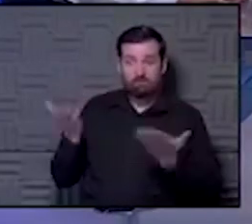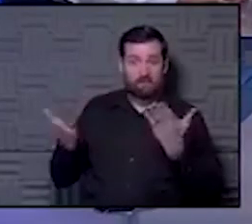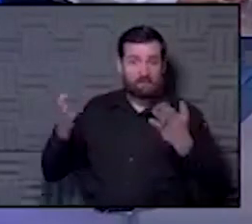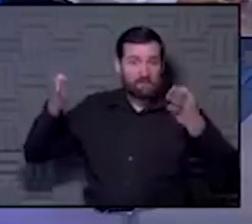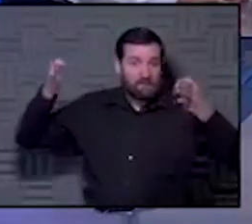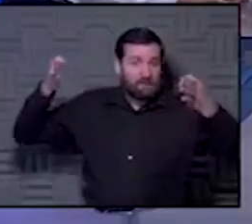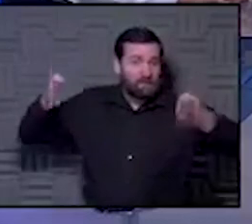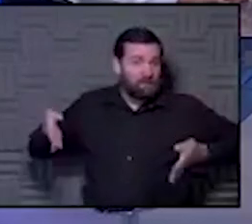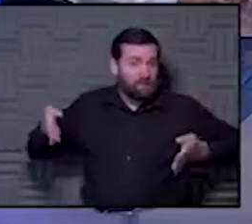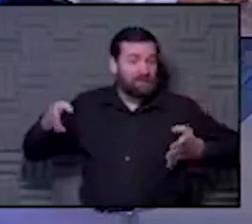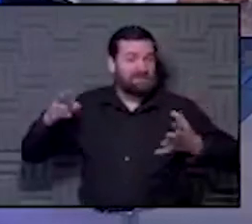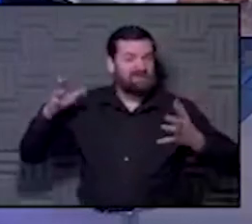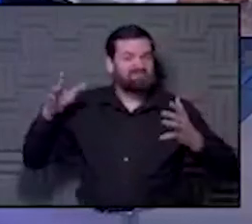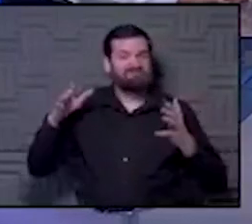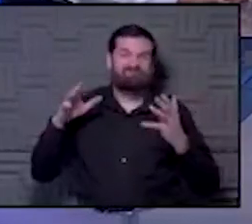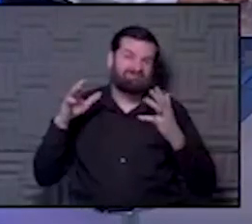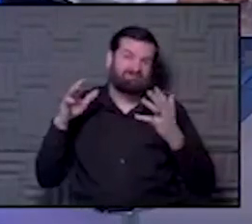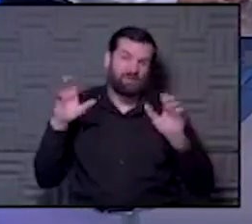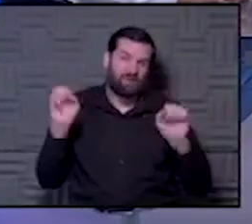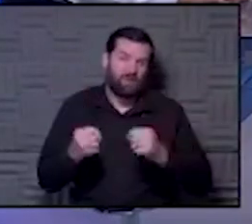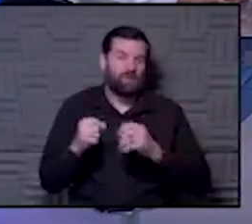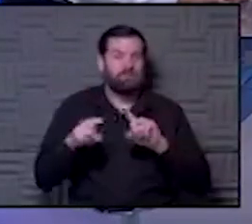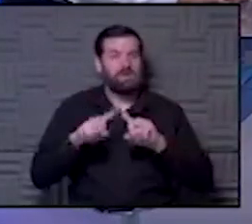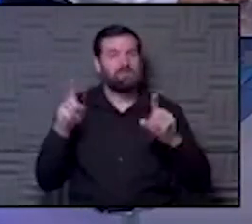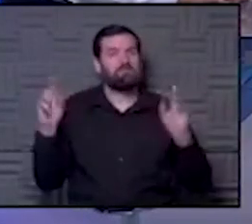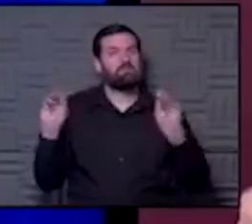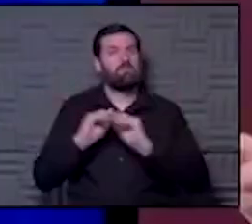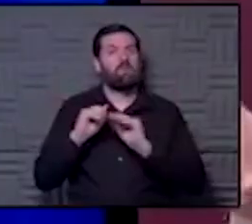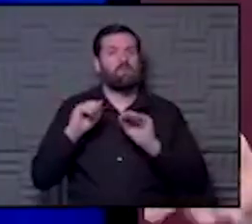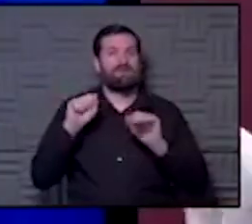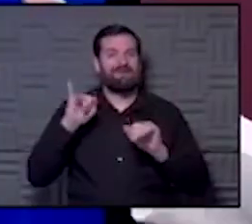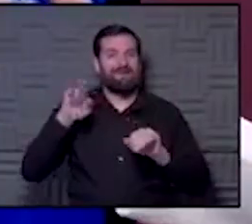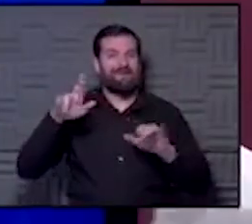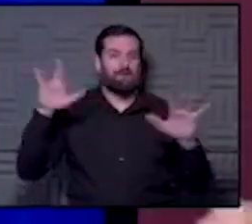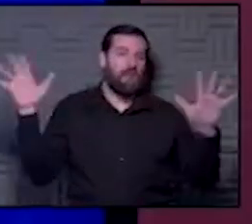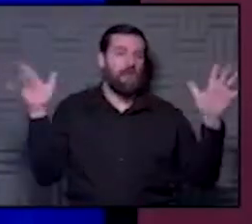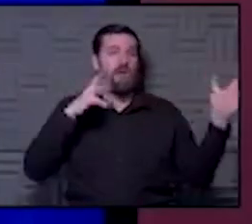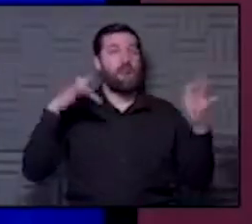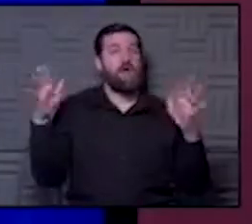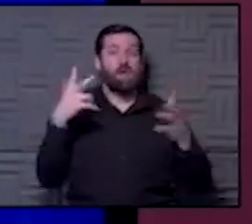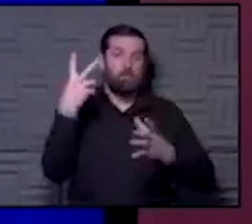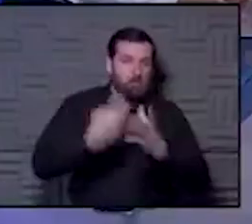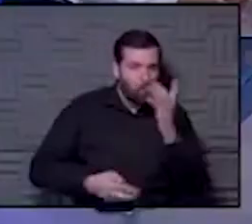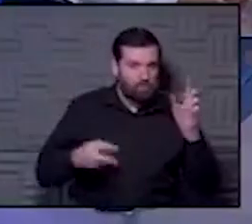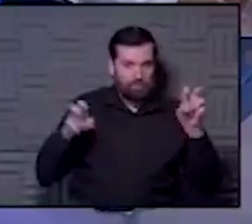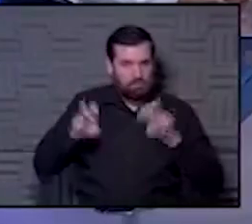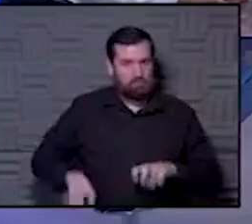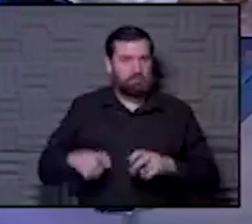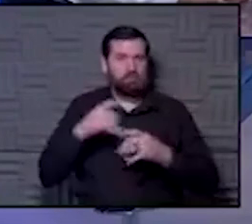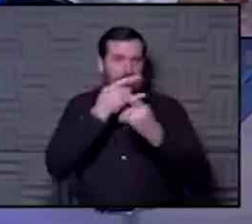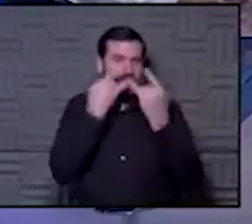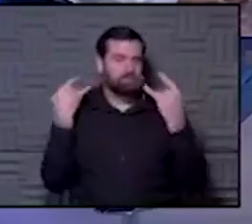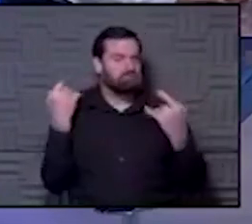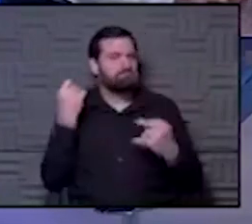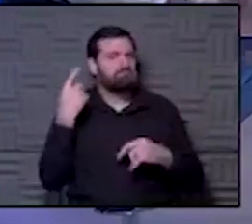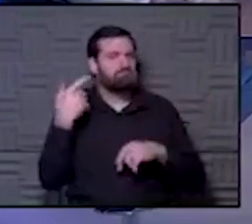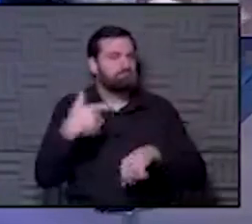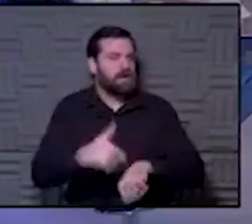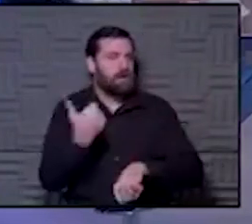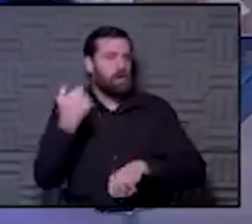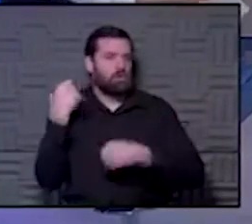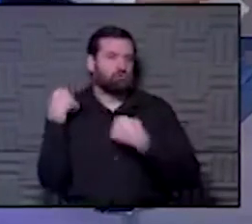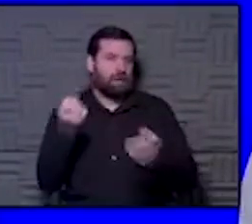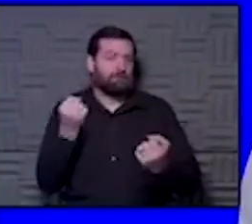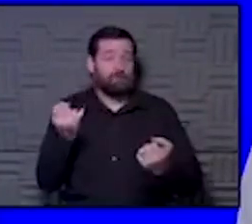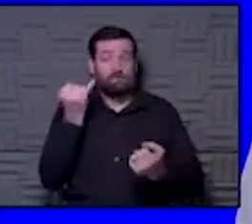the window a little bit, even the cold weather to help add a little more circulation and make sure the driver has a mask. Yeah, understand how long that drive is. I think if both